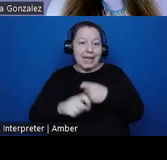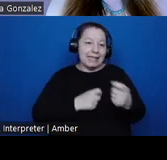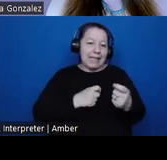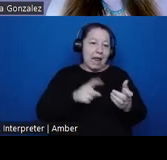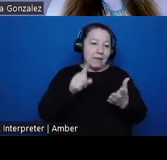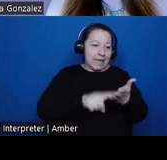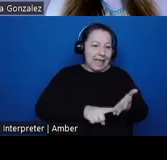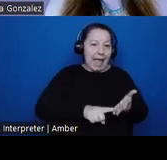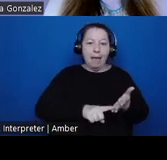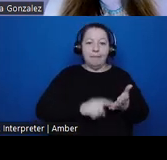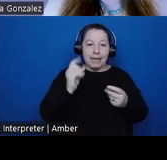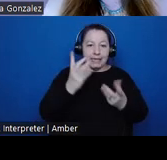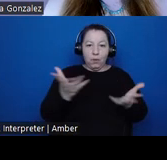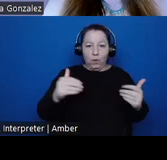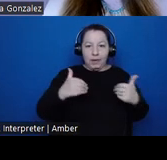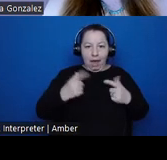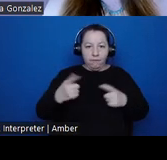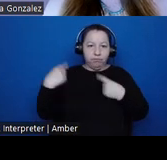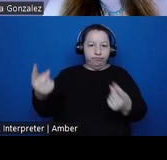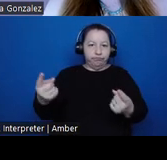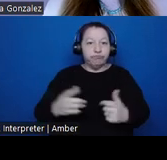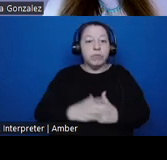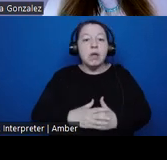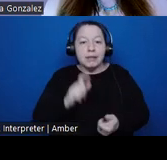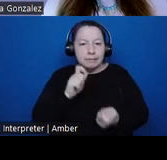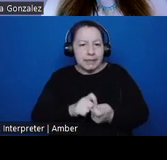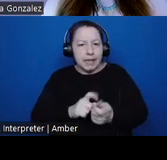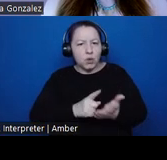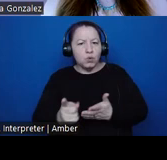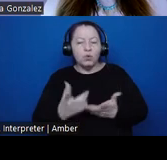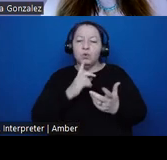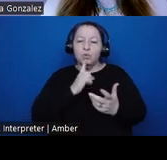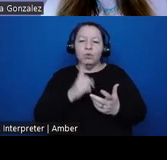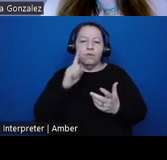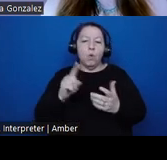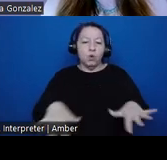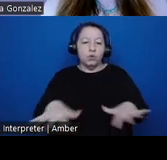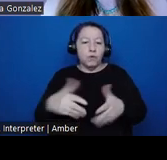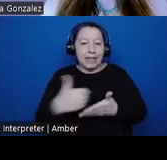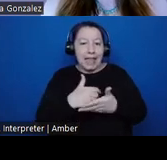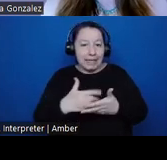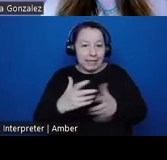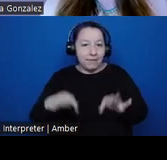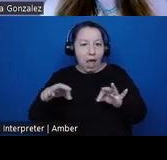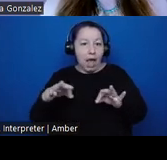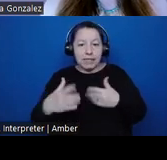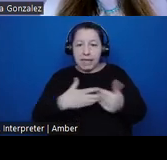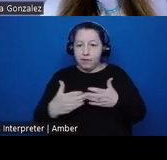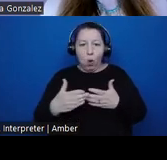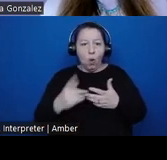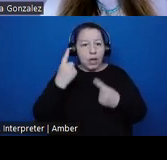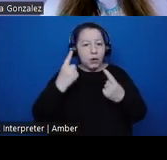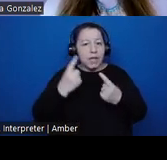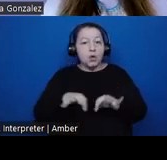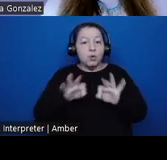legacy data. This is particularly true of surface collected finds. Even though they're considered critical for early stage